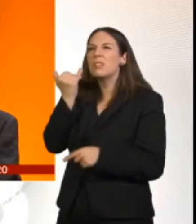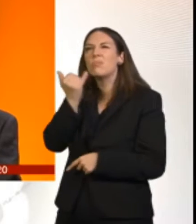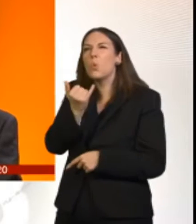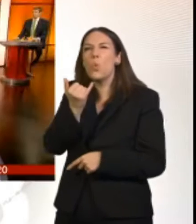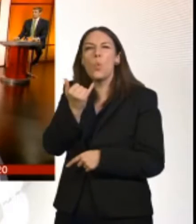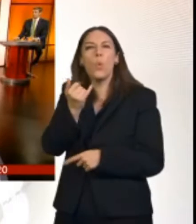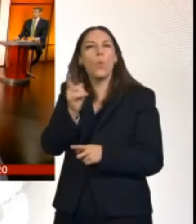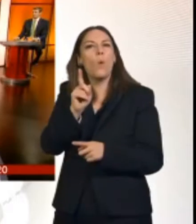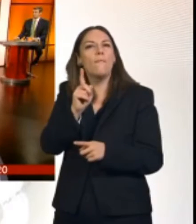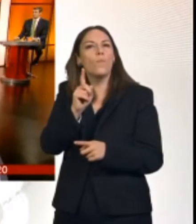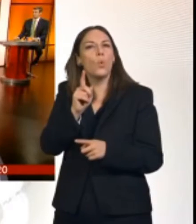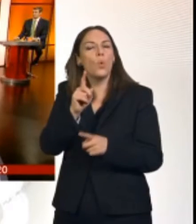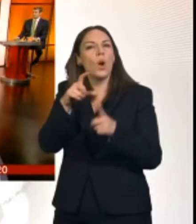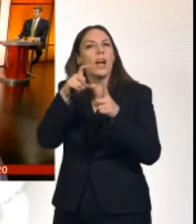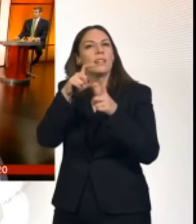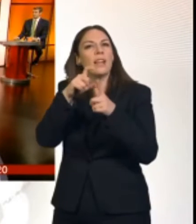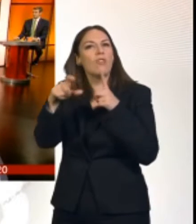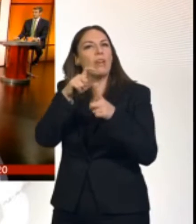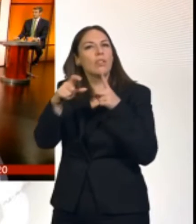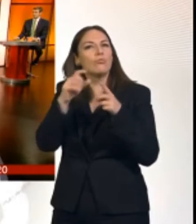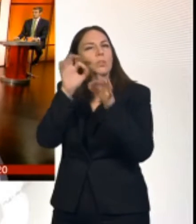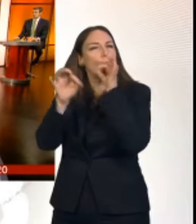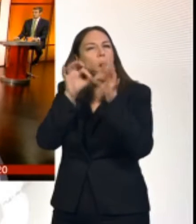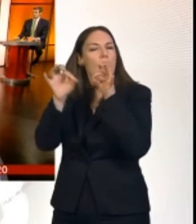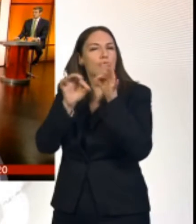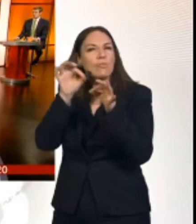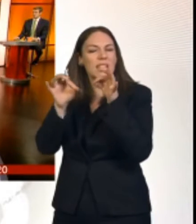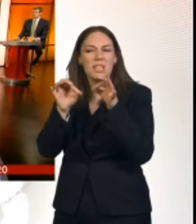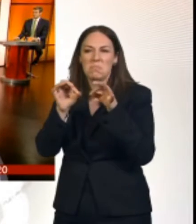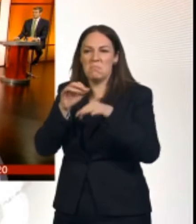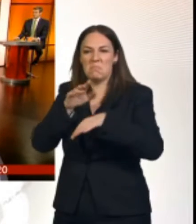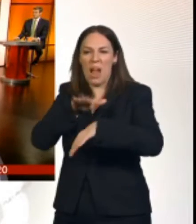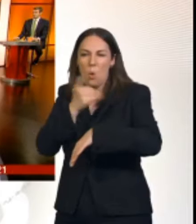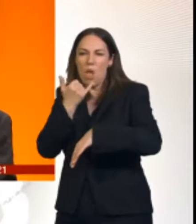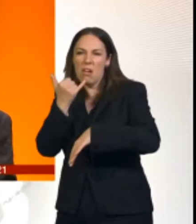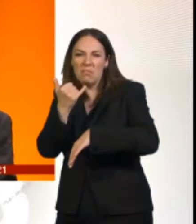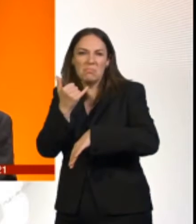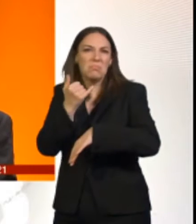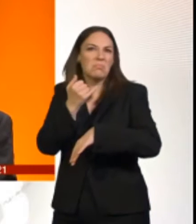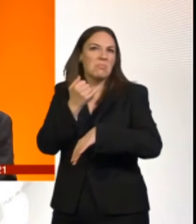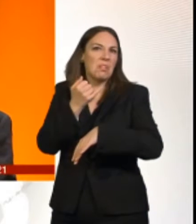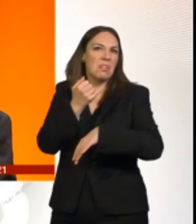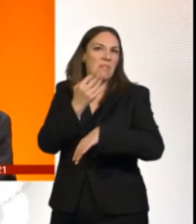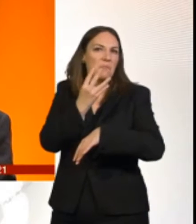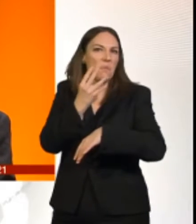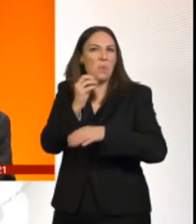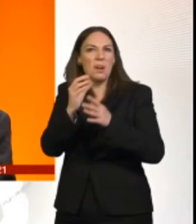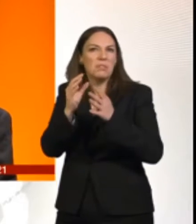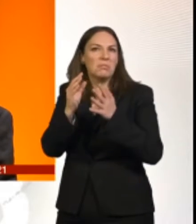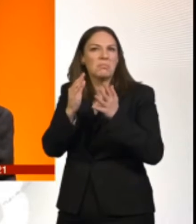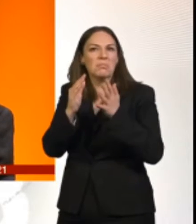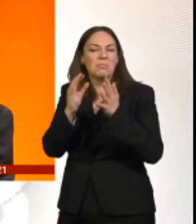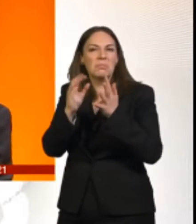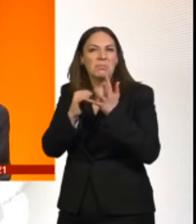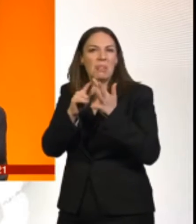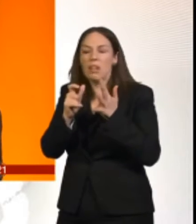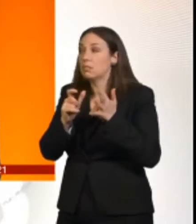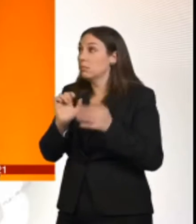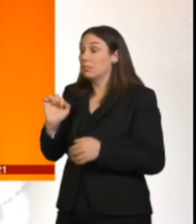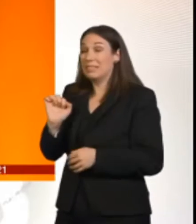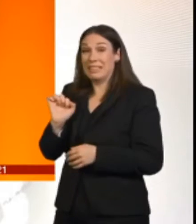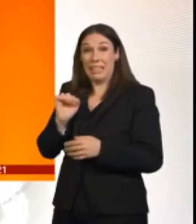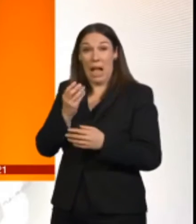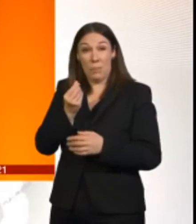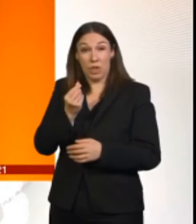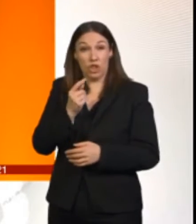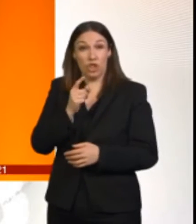like that. I say. I thought about 45p. I know it's expensive. But I think. Really? £11.23. No. Be quiet.